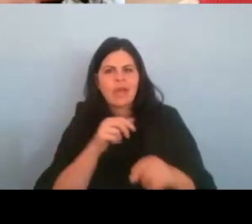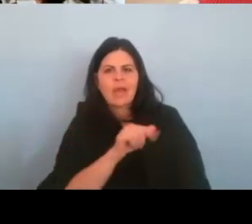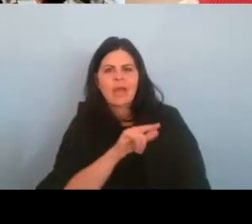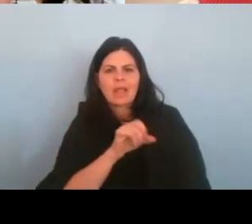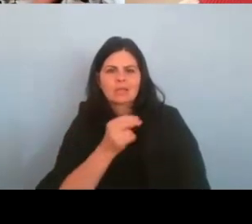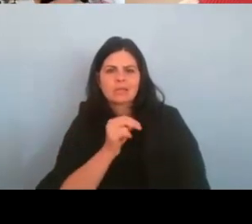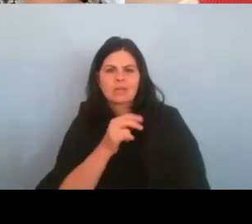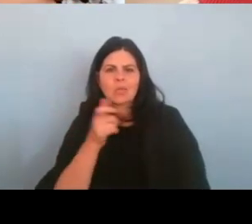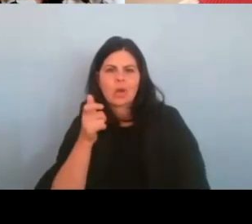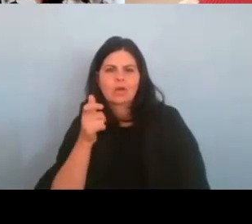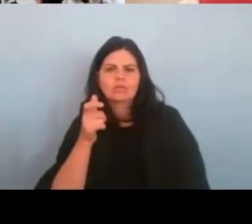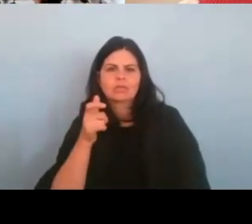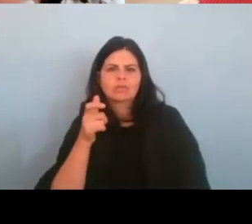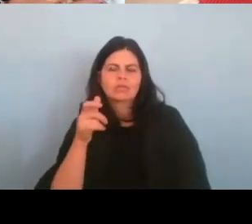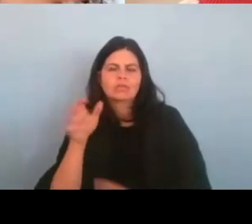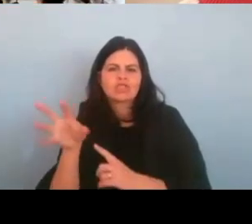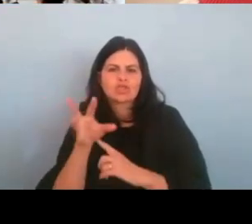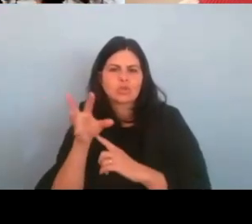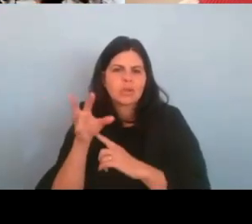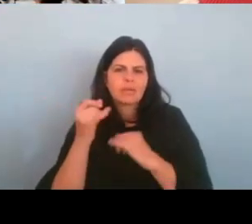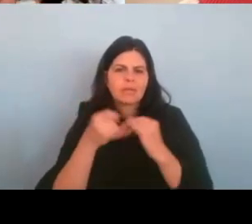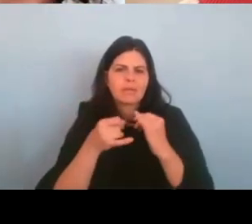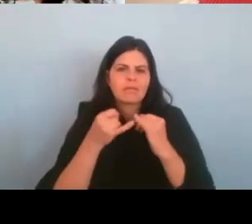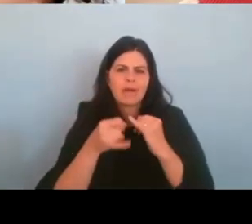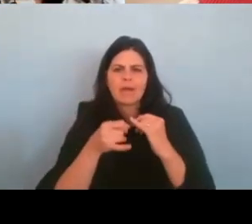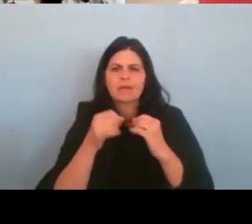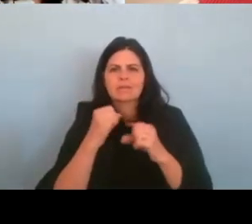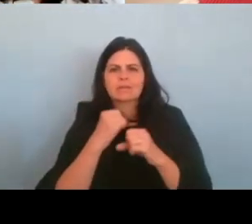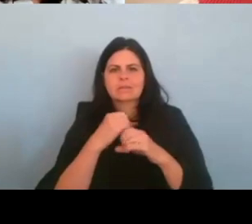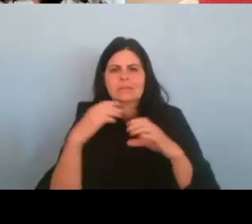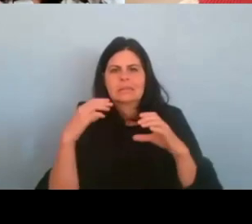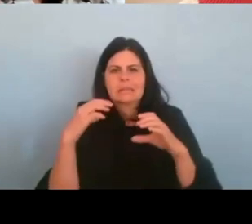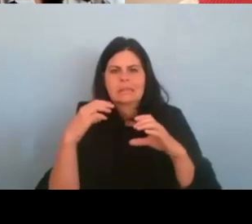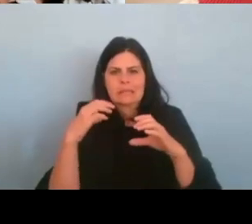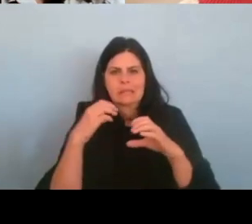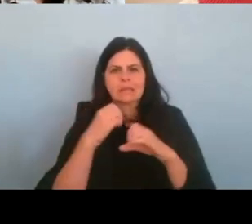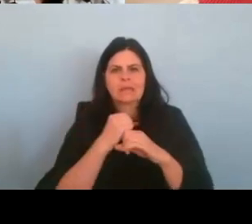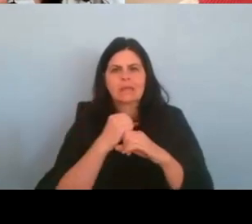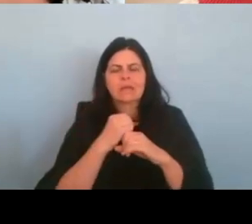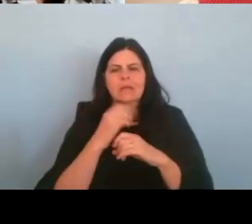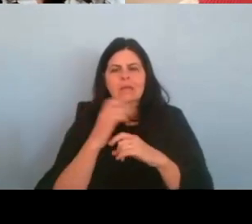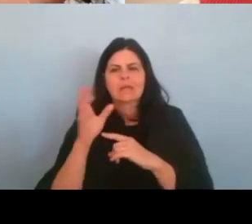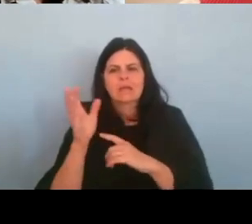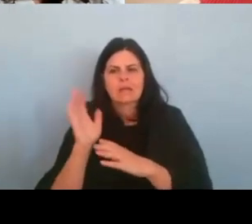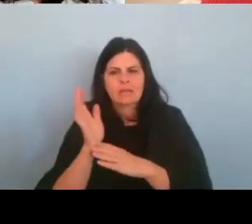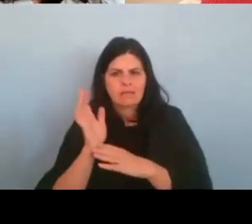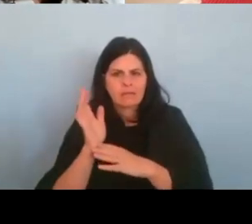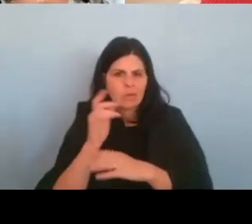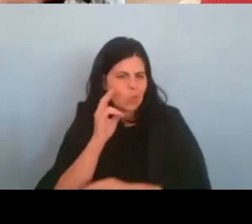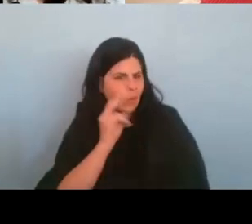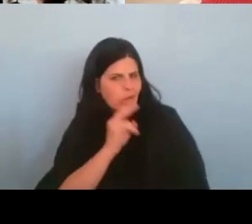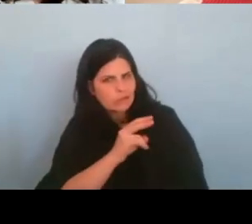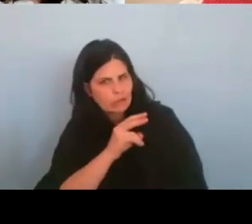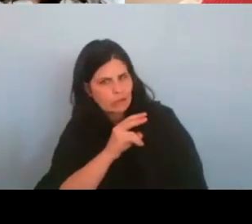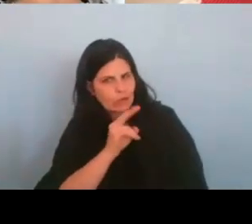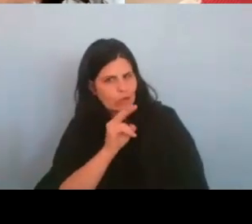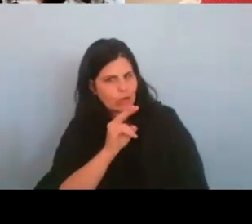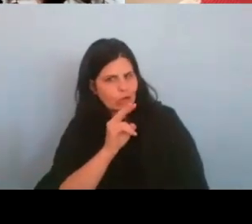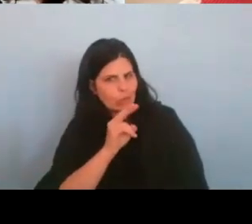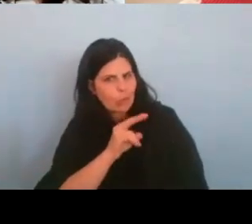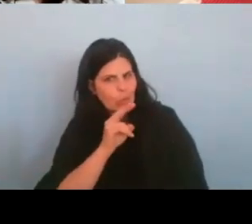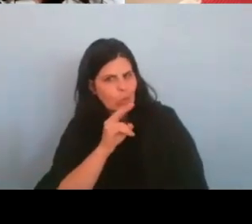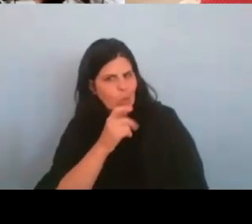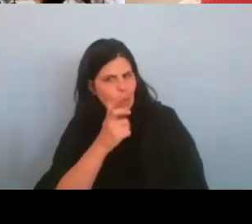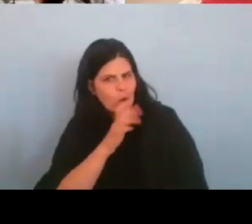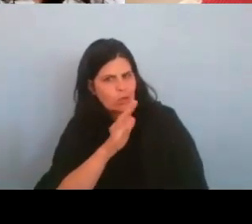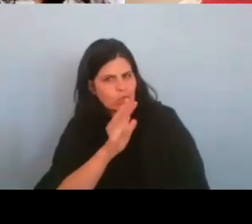was, it was just sort of like this beautiful full circle moment, watching her watch both her life and her creation at the